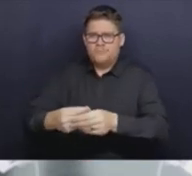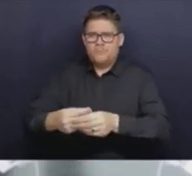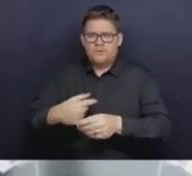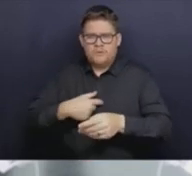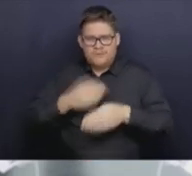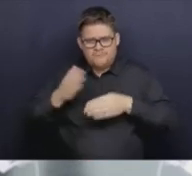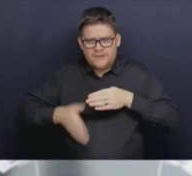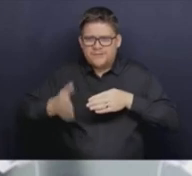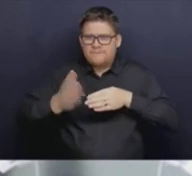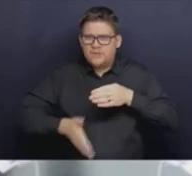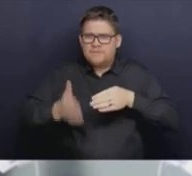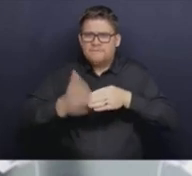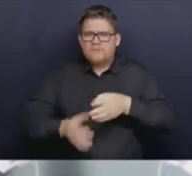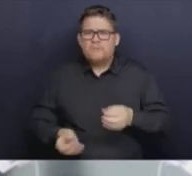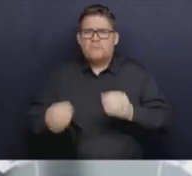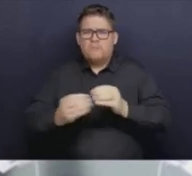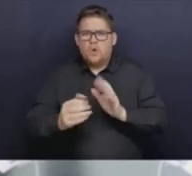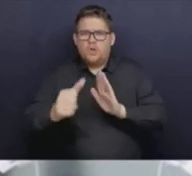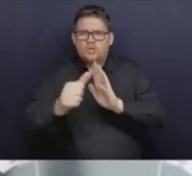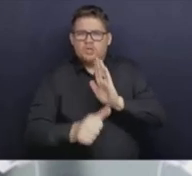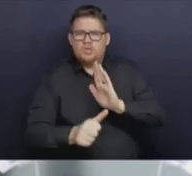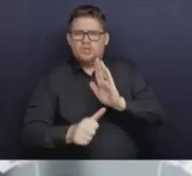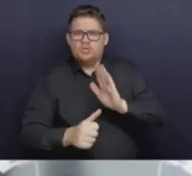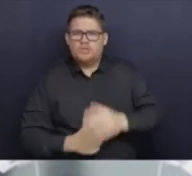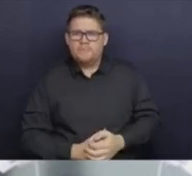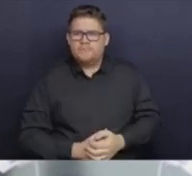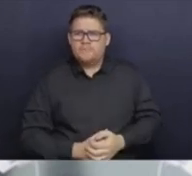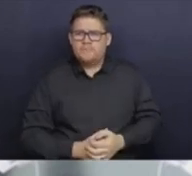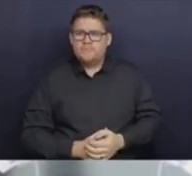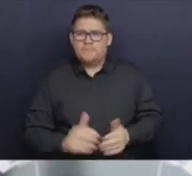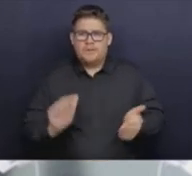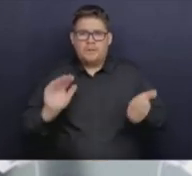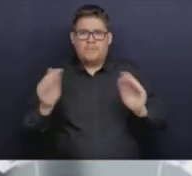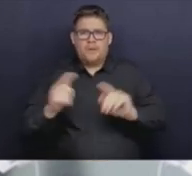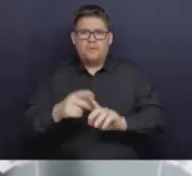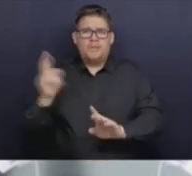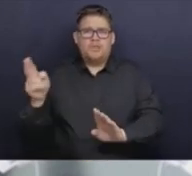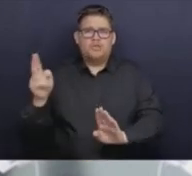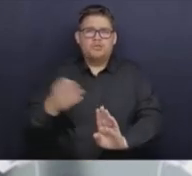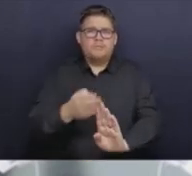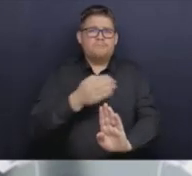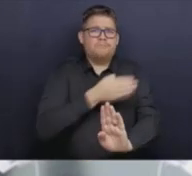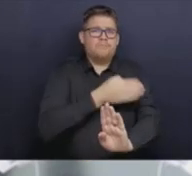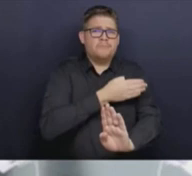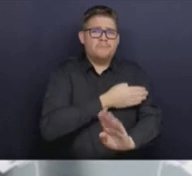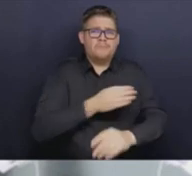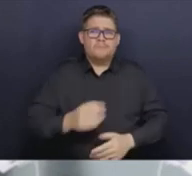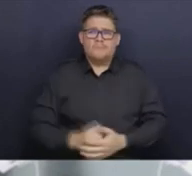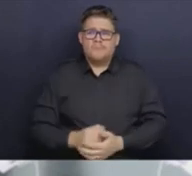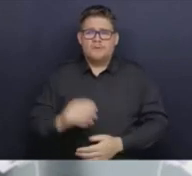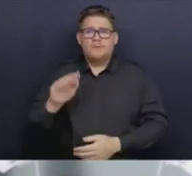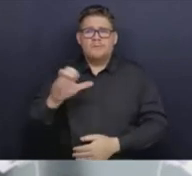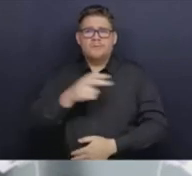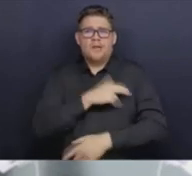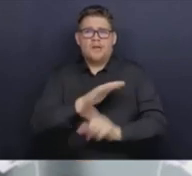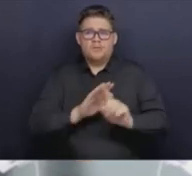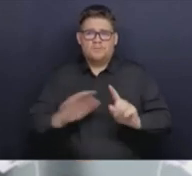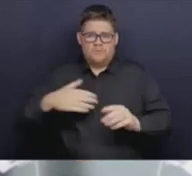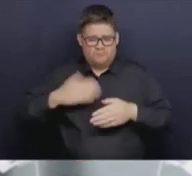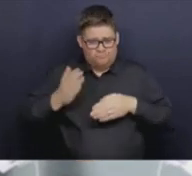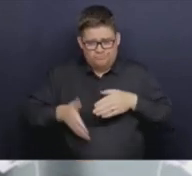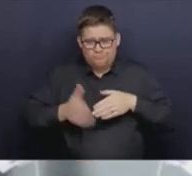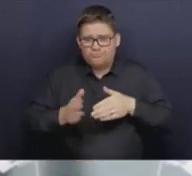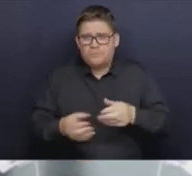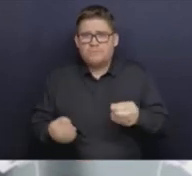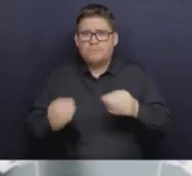surgeries than in any week at any time in the history of the health care system in British Columbia. And the previous week to that,